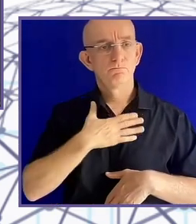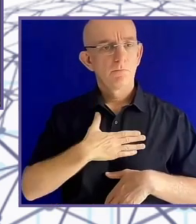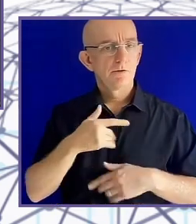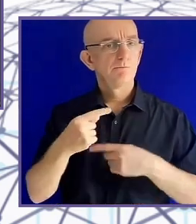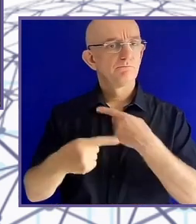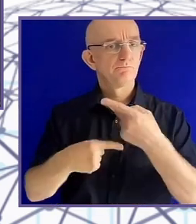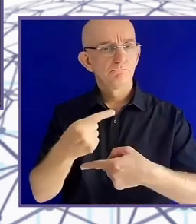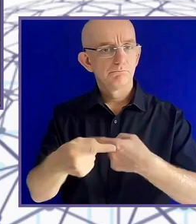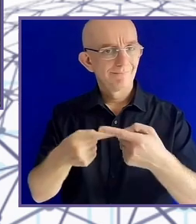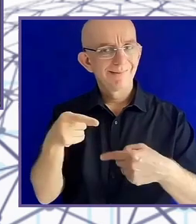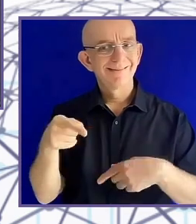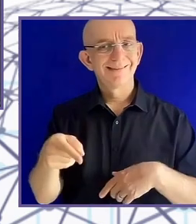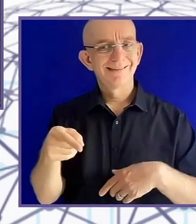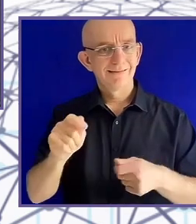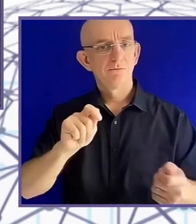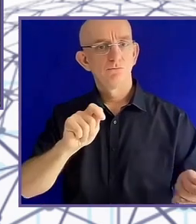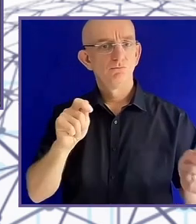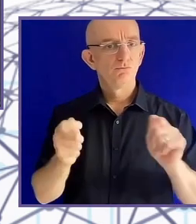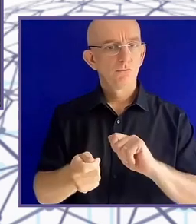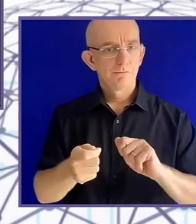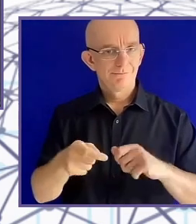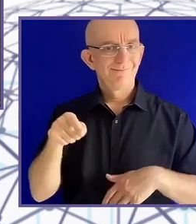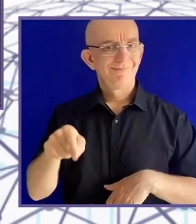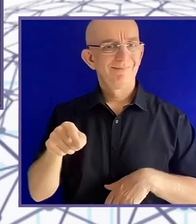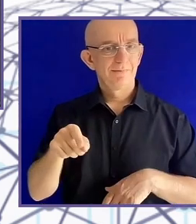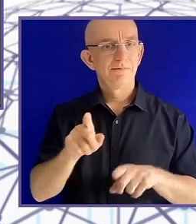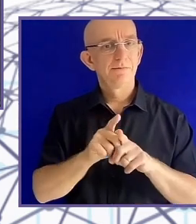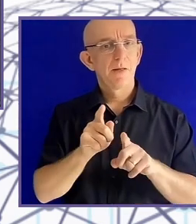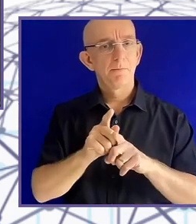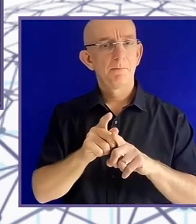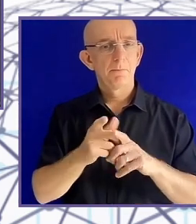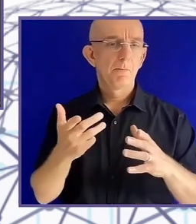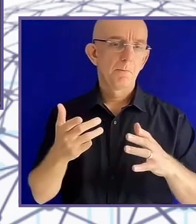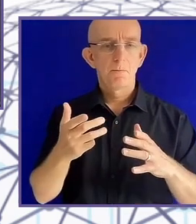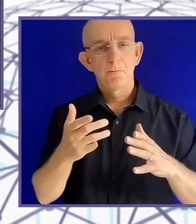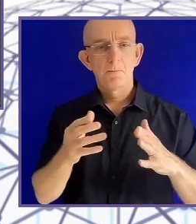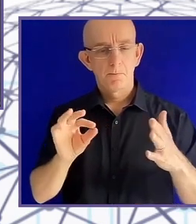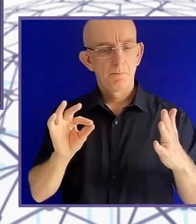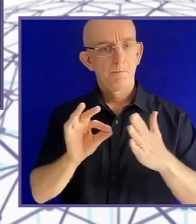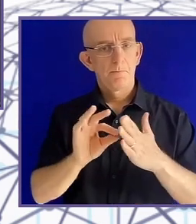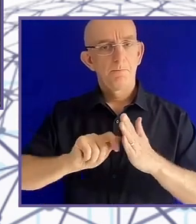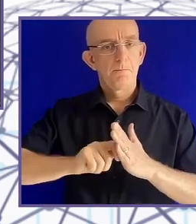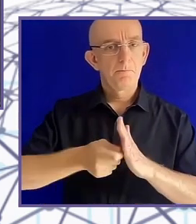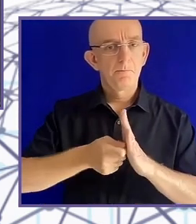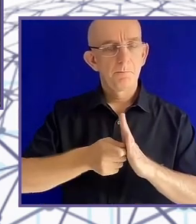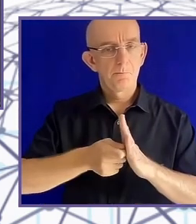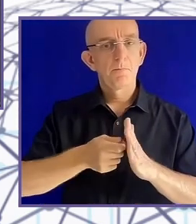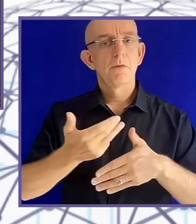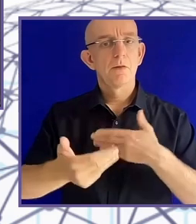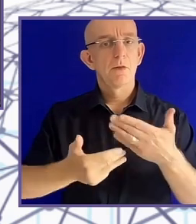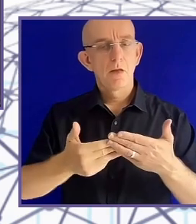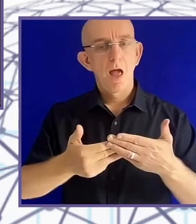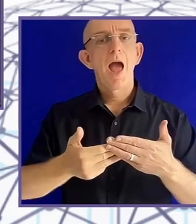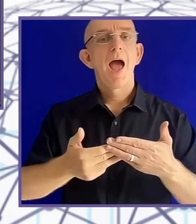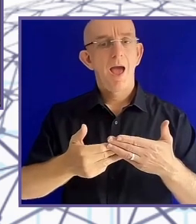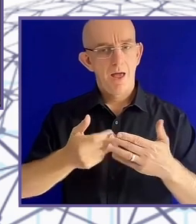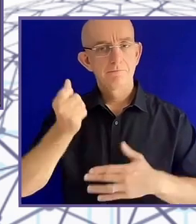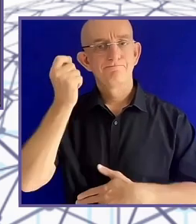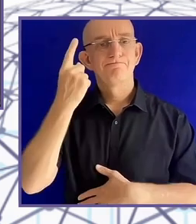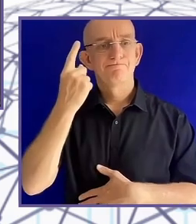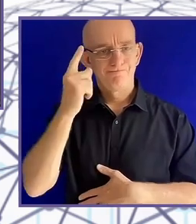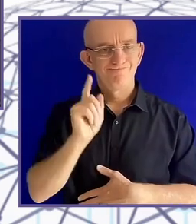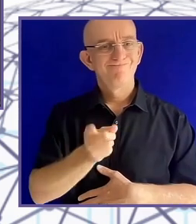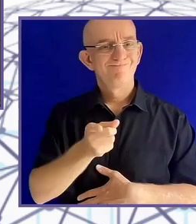metal that has little cuts in it, like post-it notes. And he has a little motor that goes along, or heater that goes along, and is able to heat it.